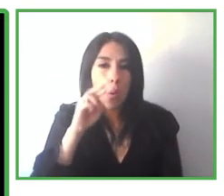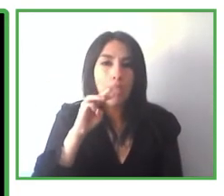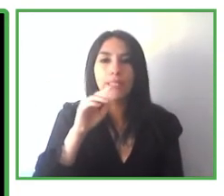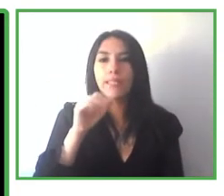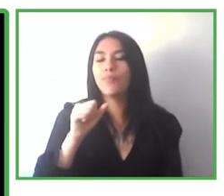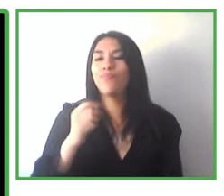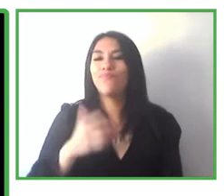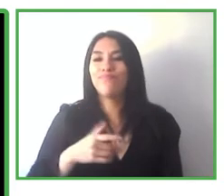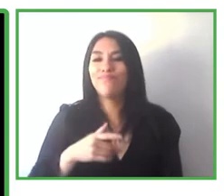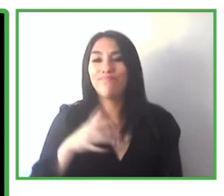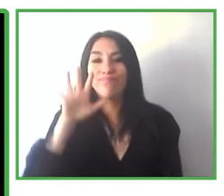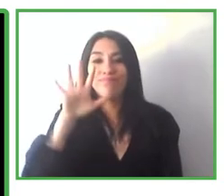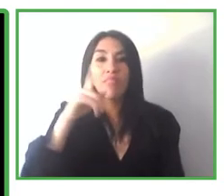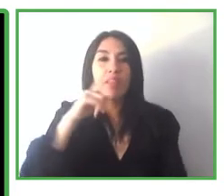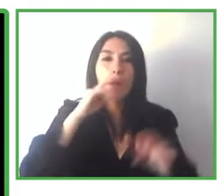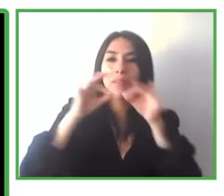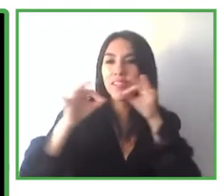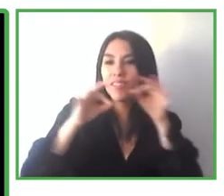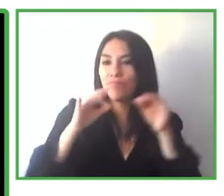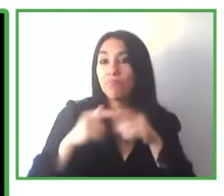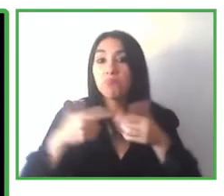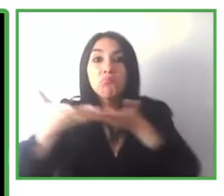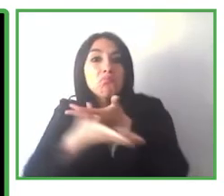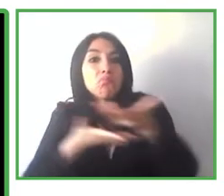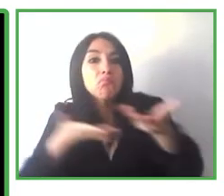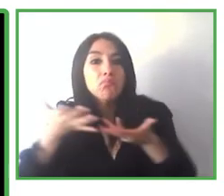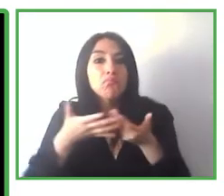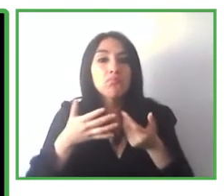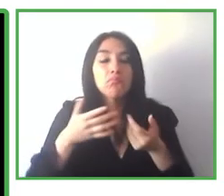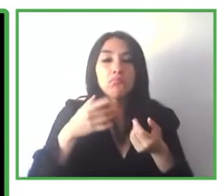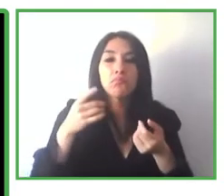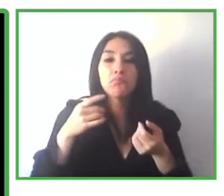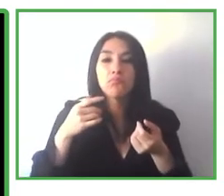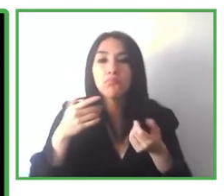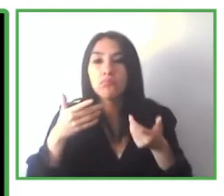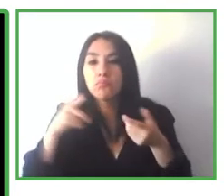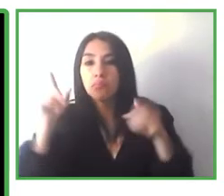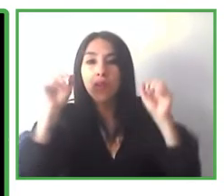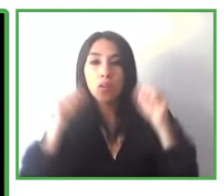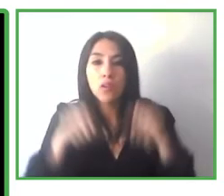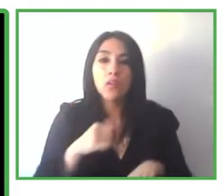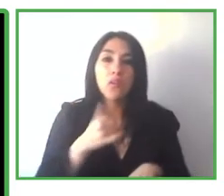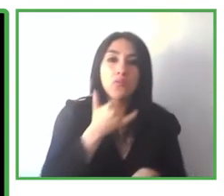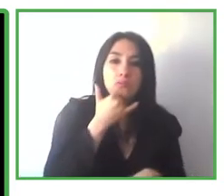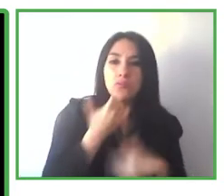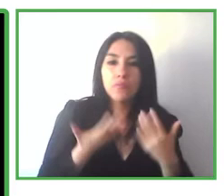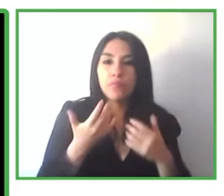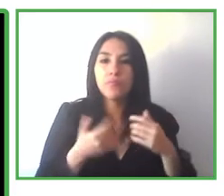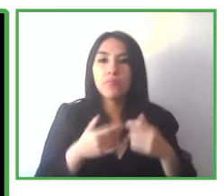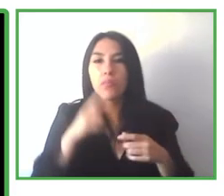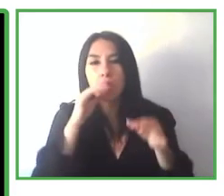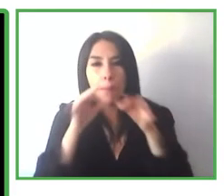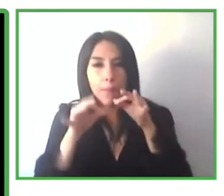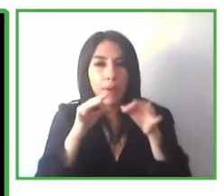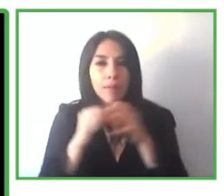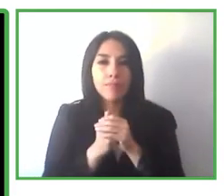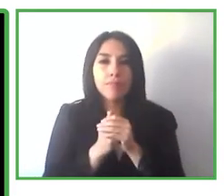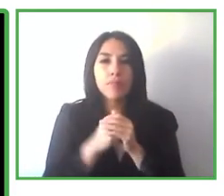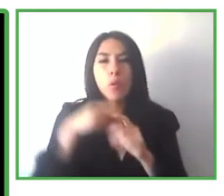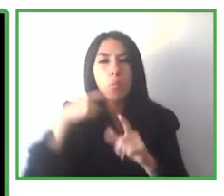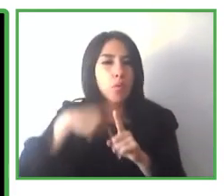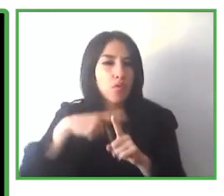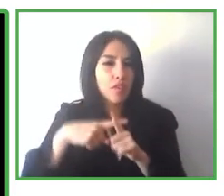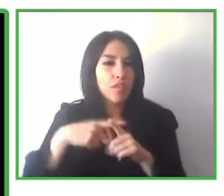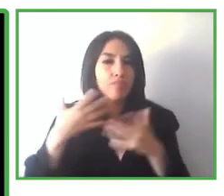So you can check the recordings in our web